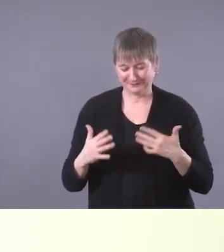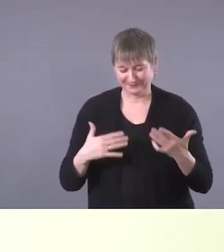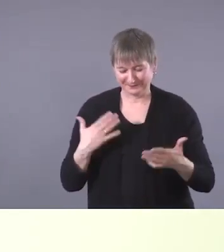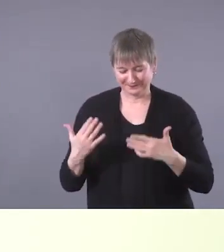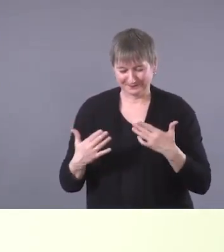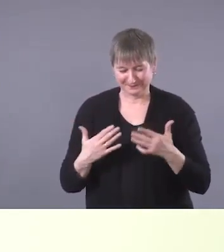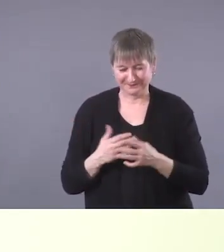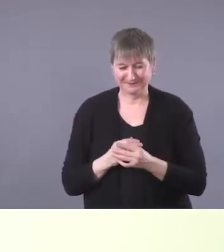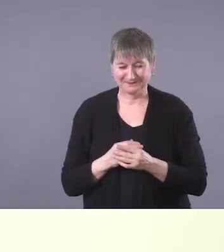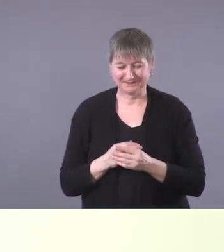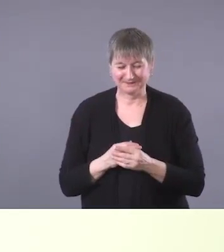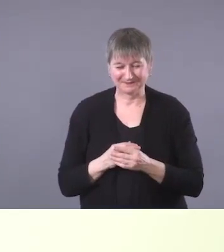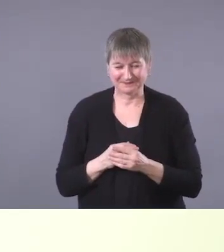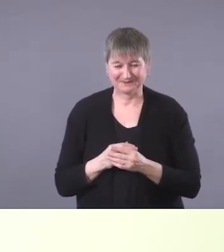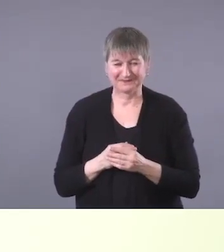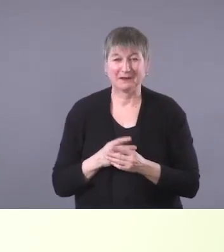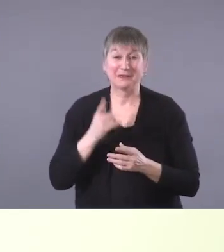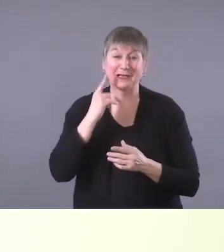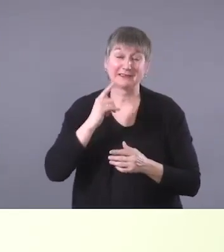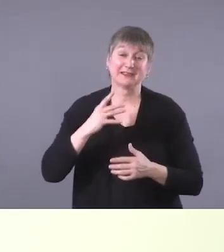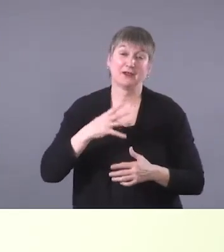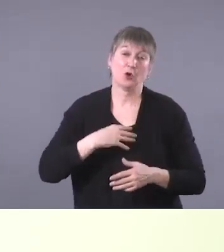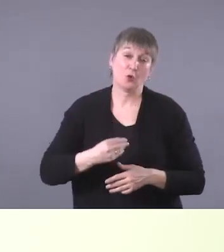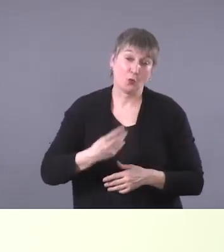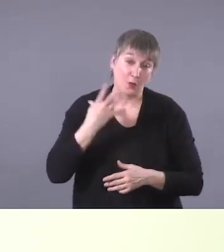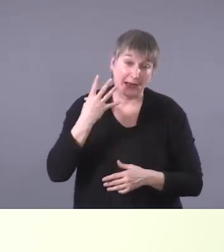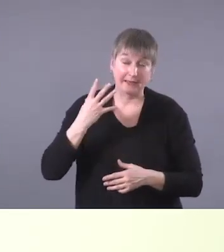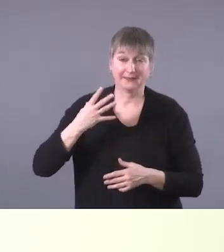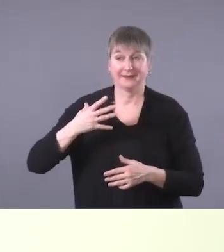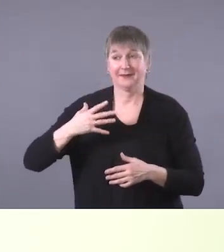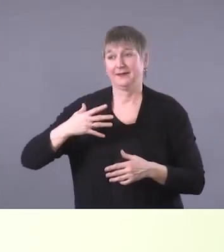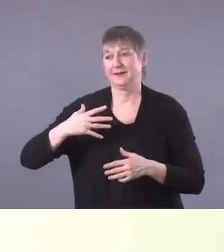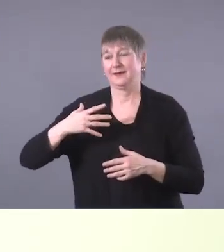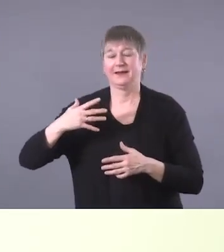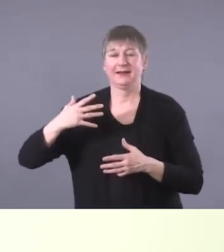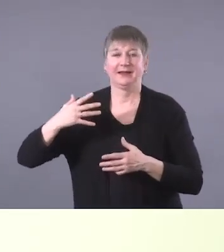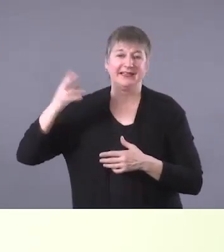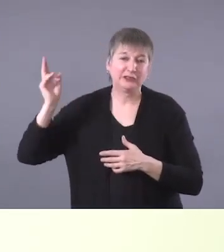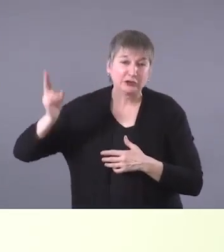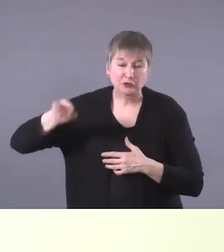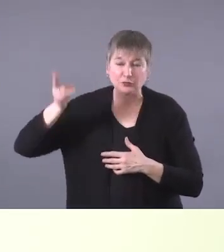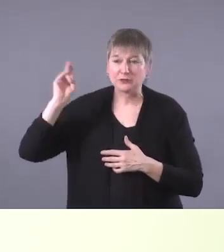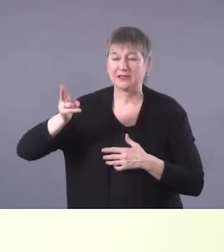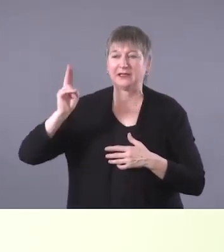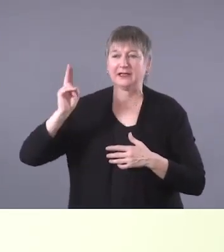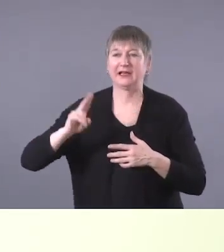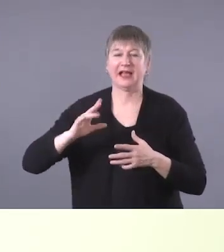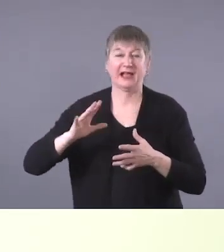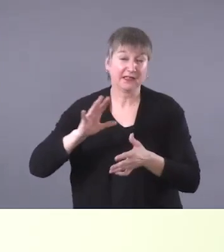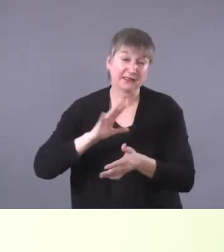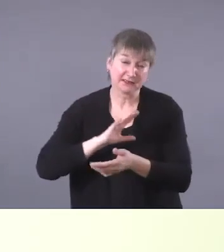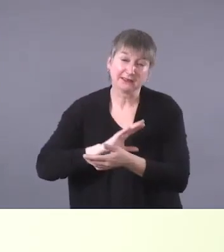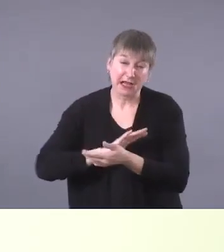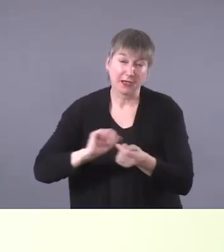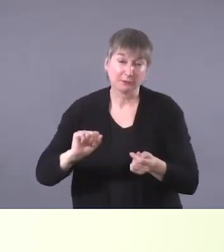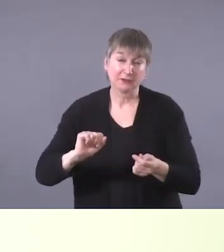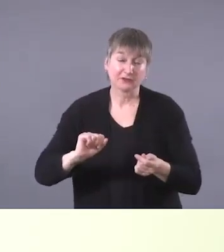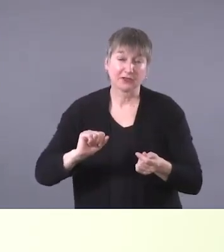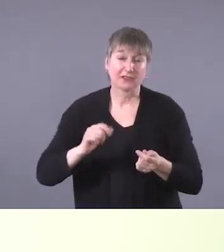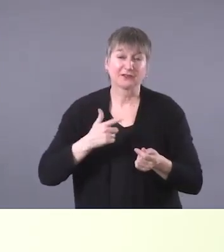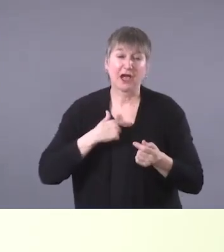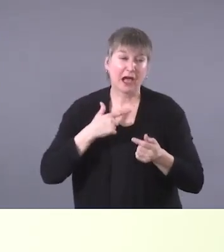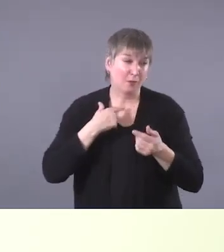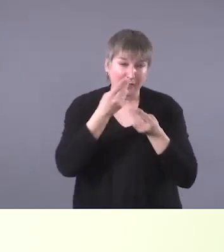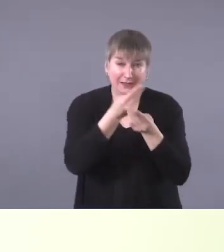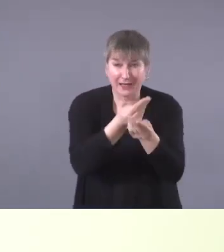due to the colonial history and the damage that has occurred, I, I really want to just send home, uh, uh, message that